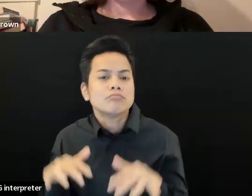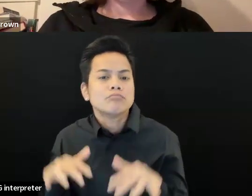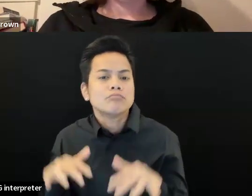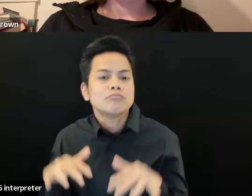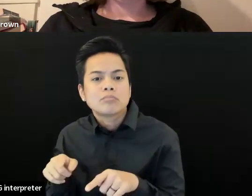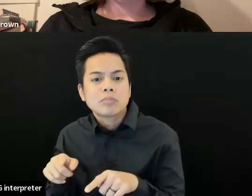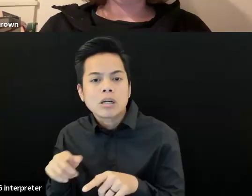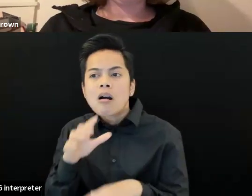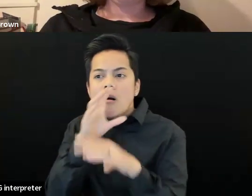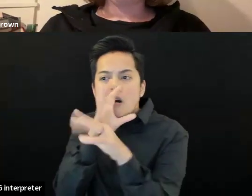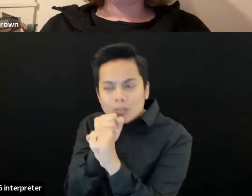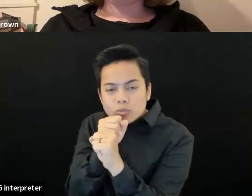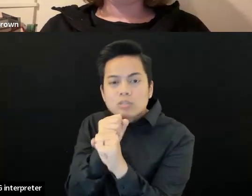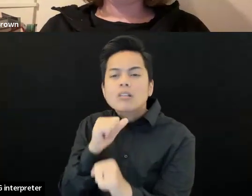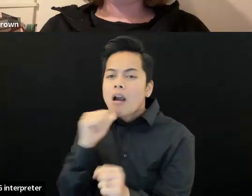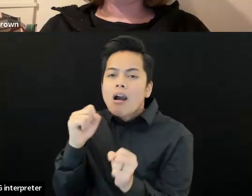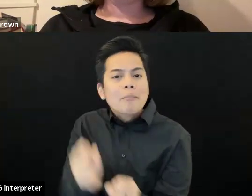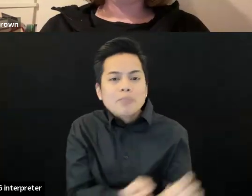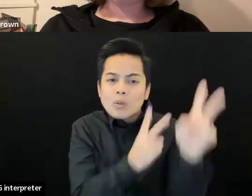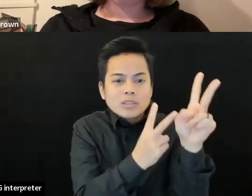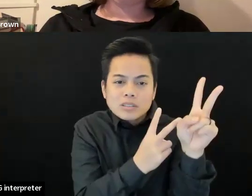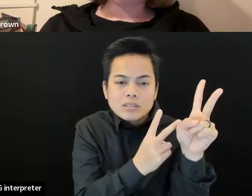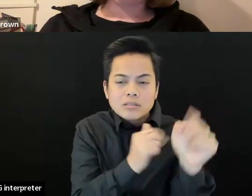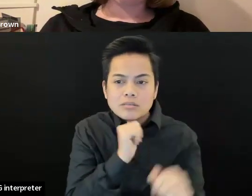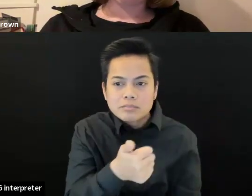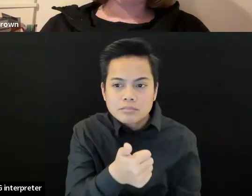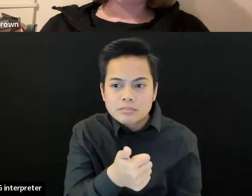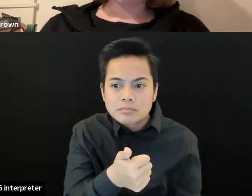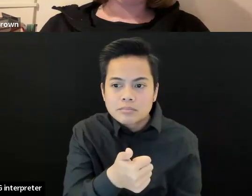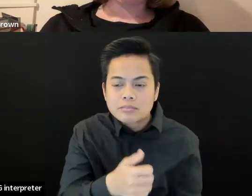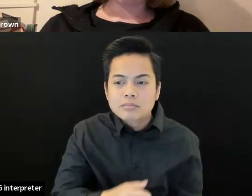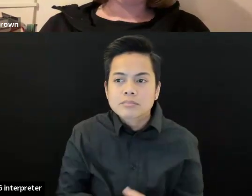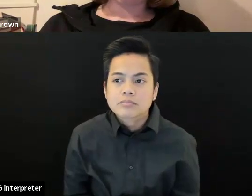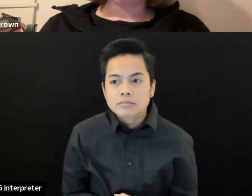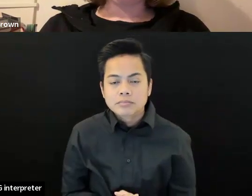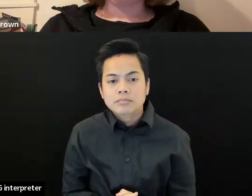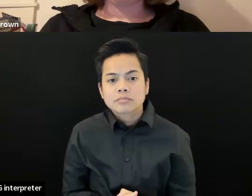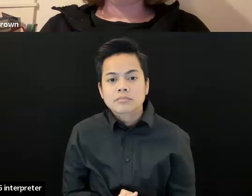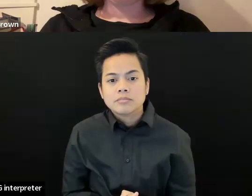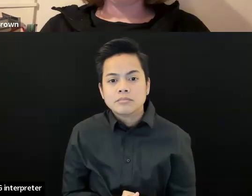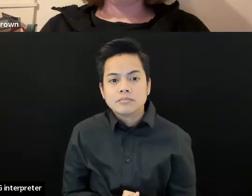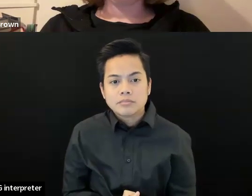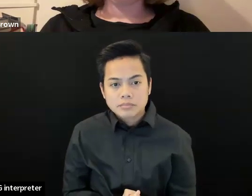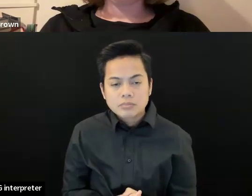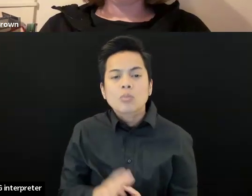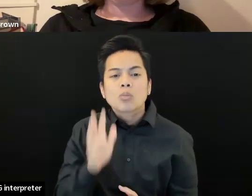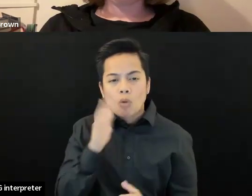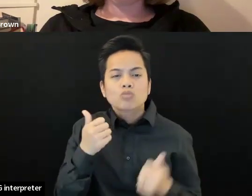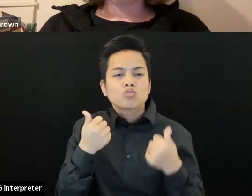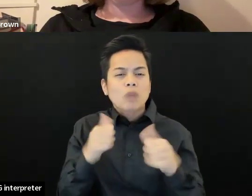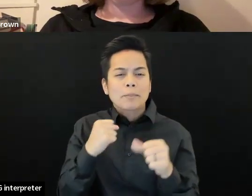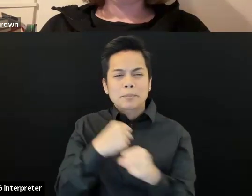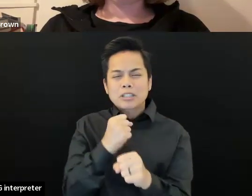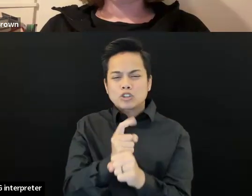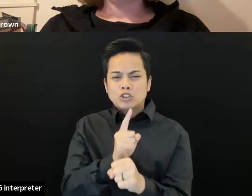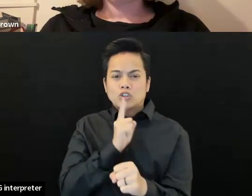but the goal will be that there will be a lot of opportunities to, um, watch asynchronously. And also that there are, you